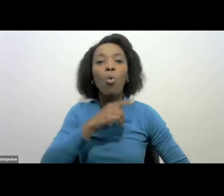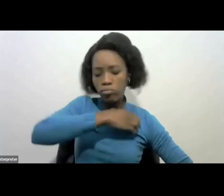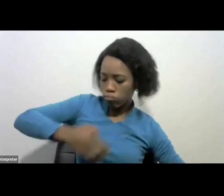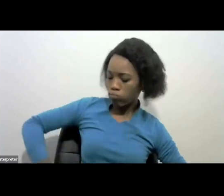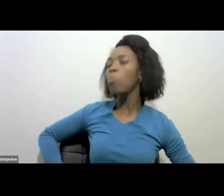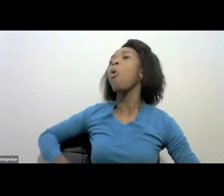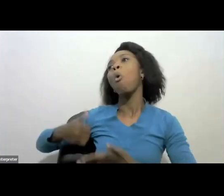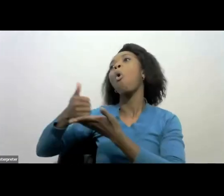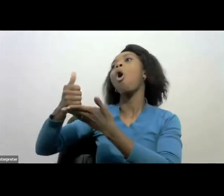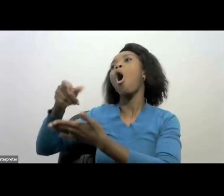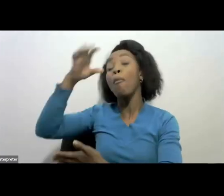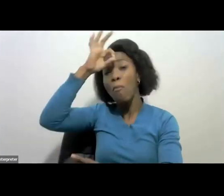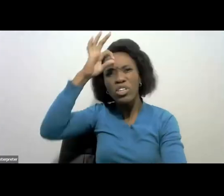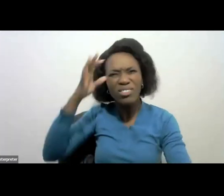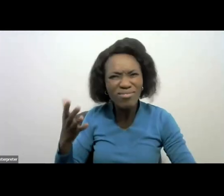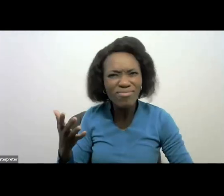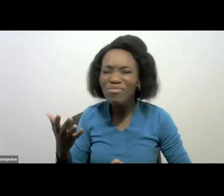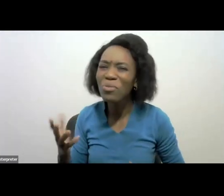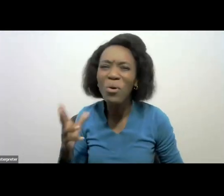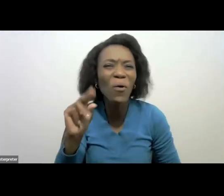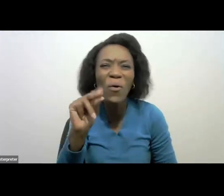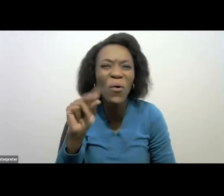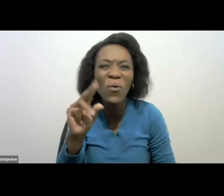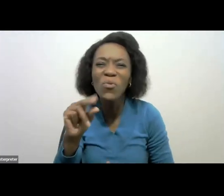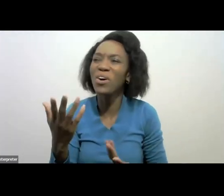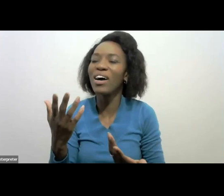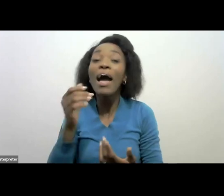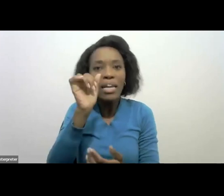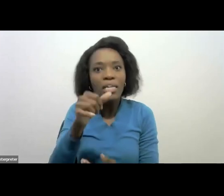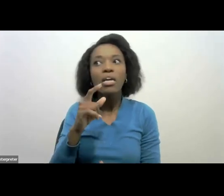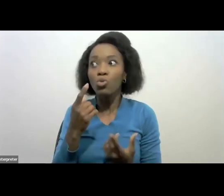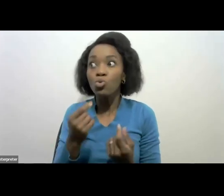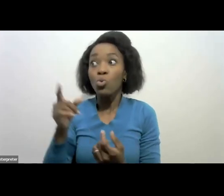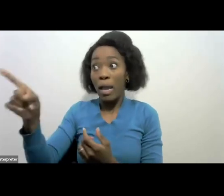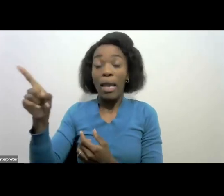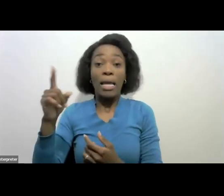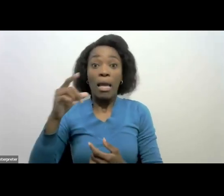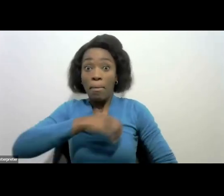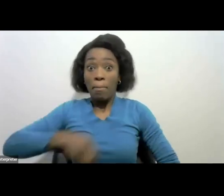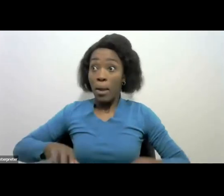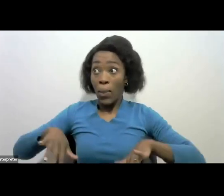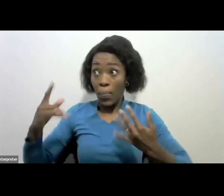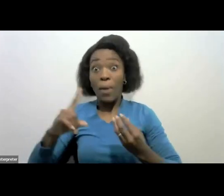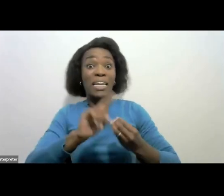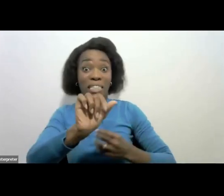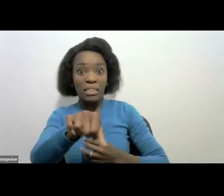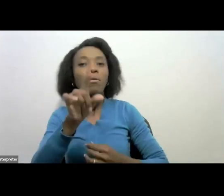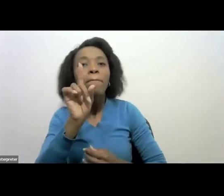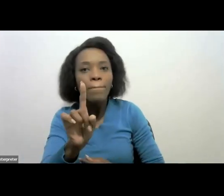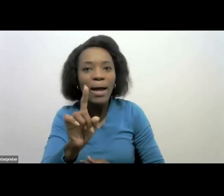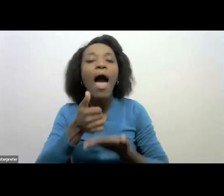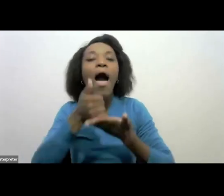the traffic officer, even while you do it because you see him. Safety belt is to help you. SARS as an agent of government,